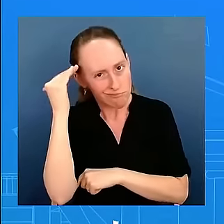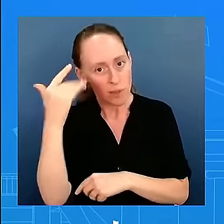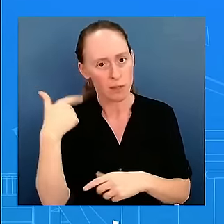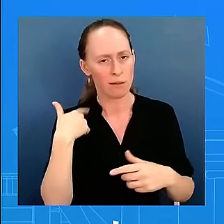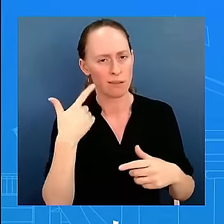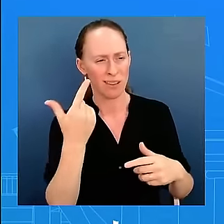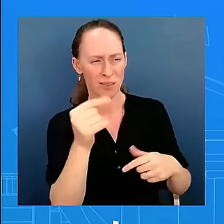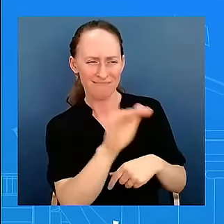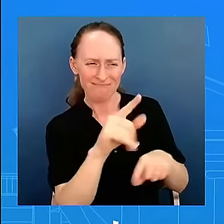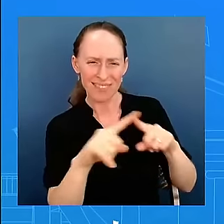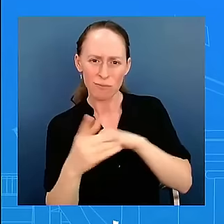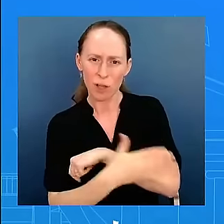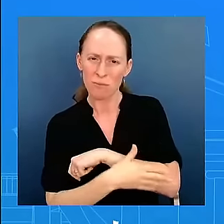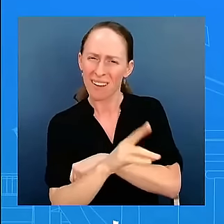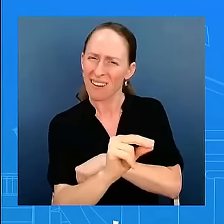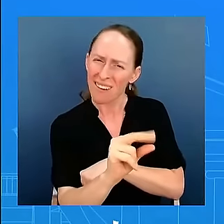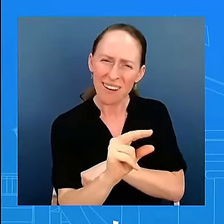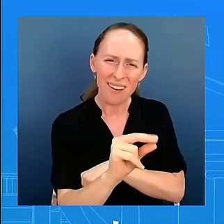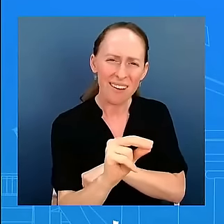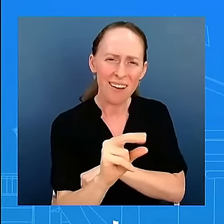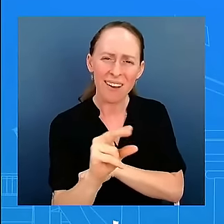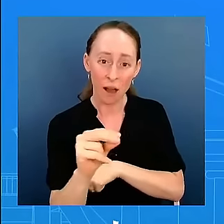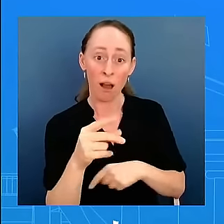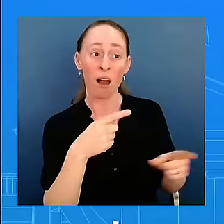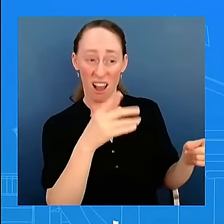systems to Russia so they can kill innocent Ukrainians.